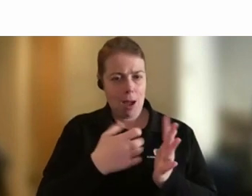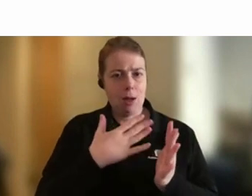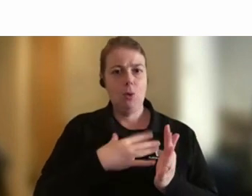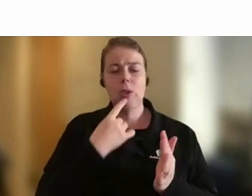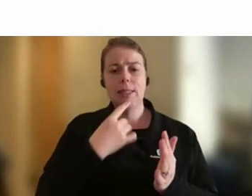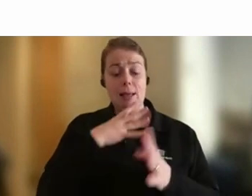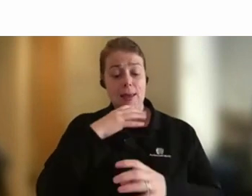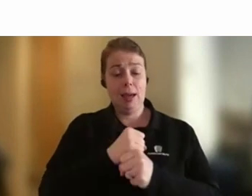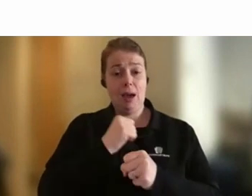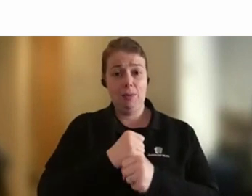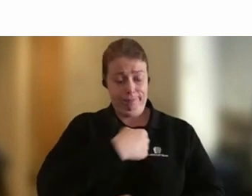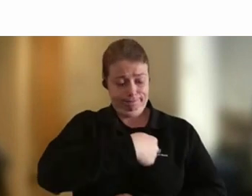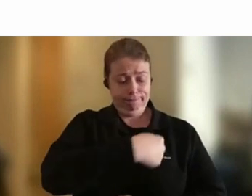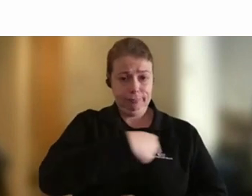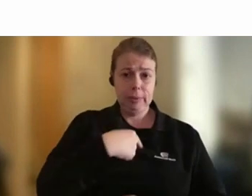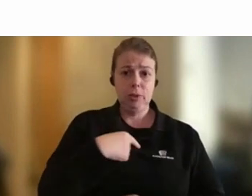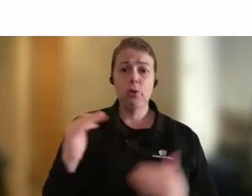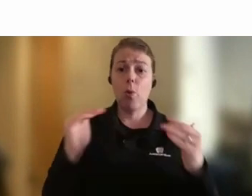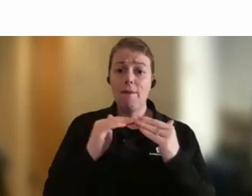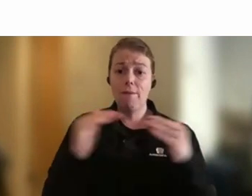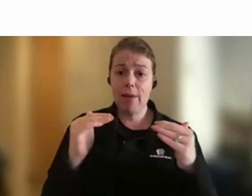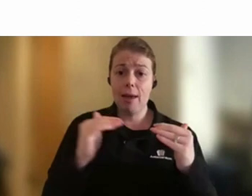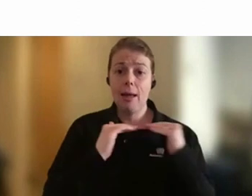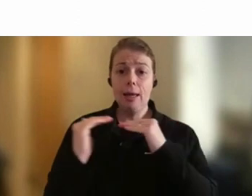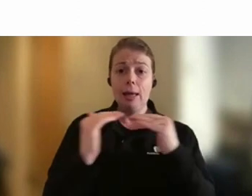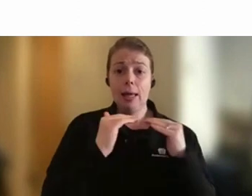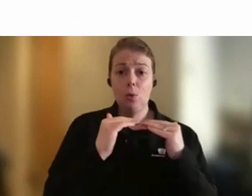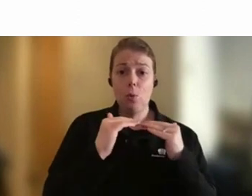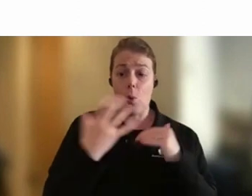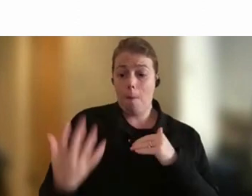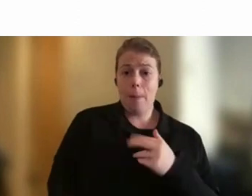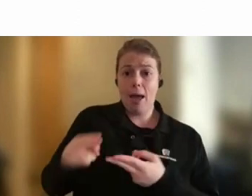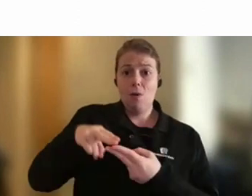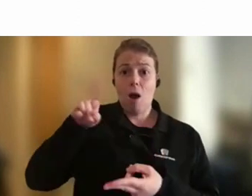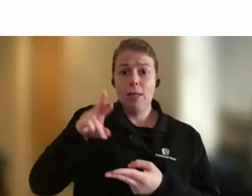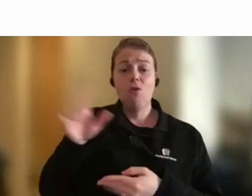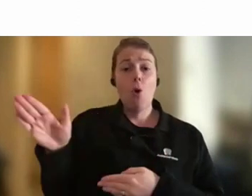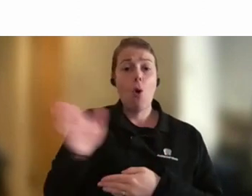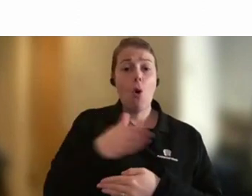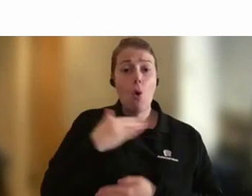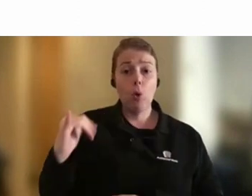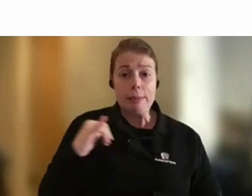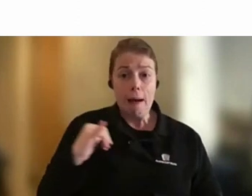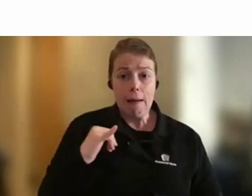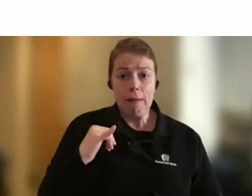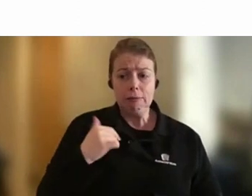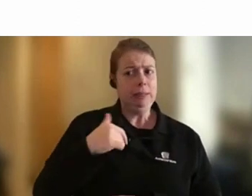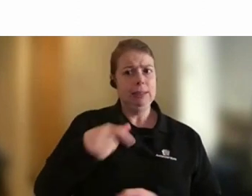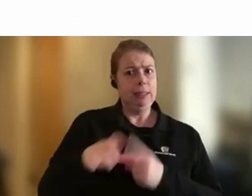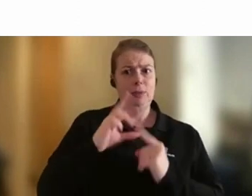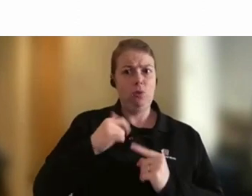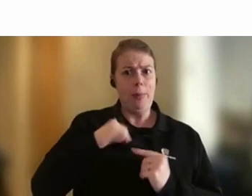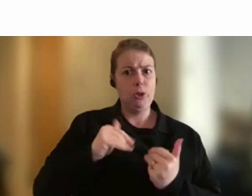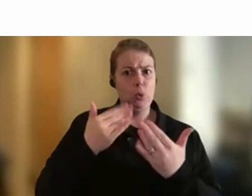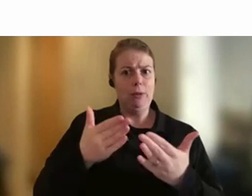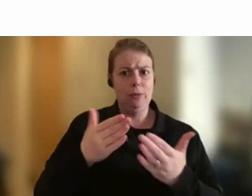a fair and equitable pay rise for all APS employees. It's really hard for me to give you a timeline. I can tell you